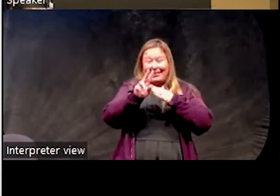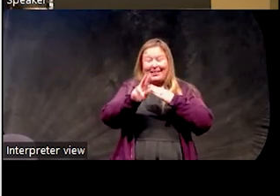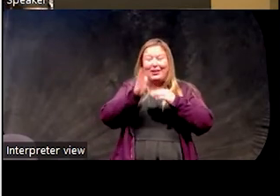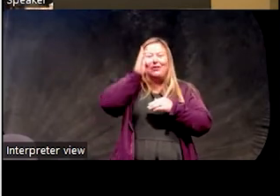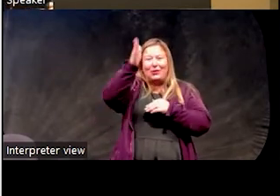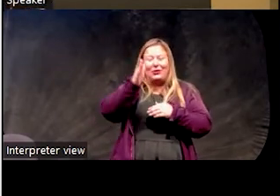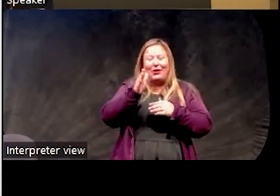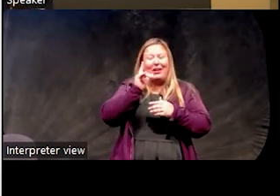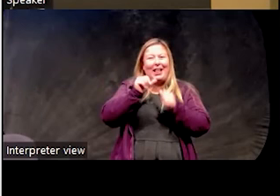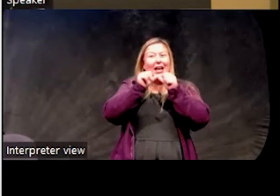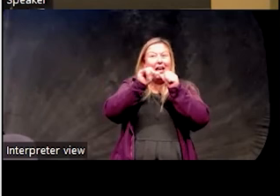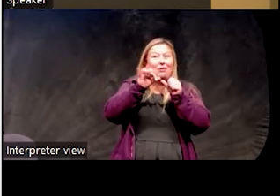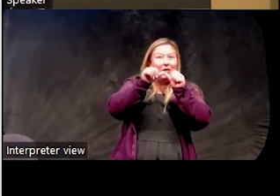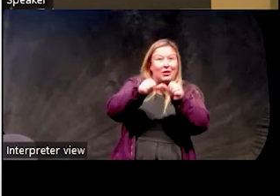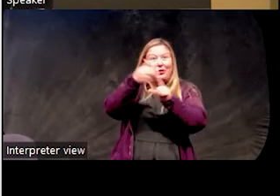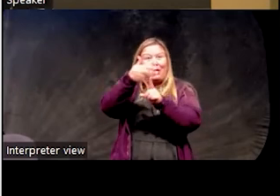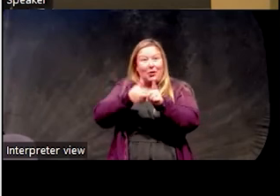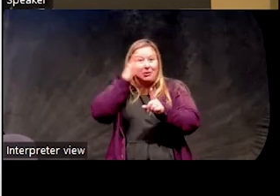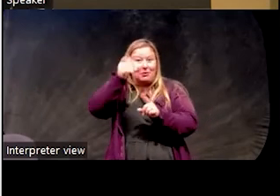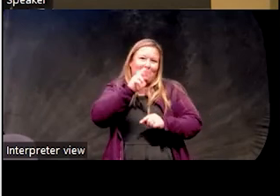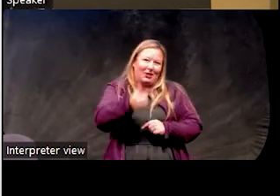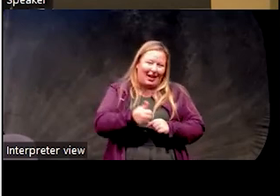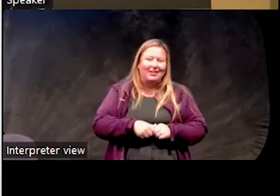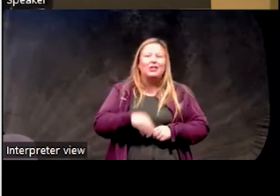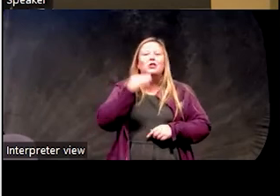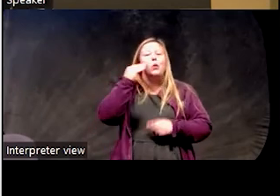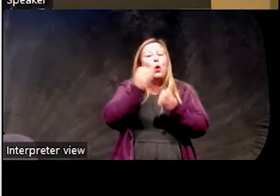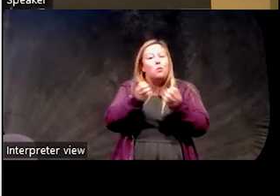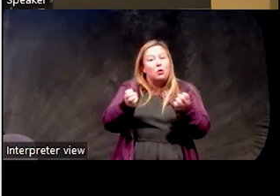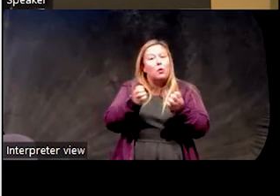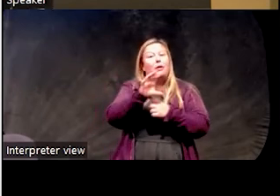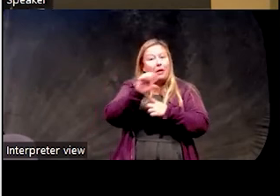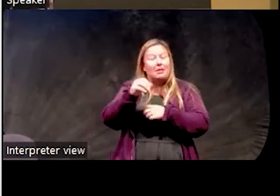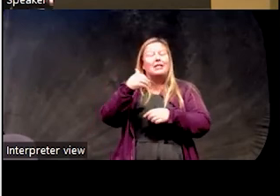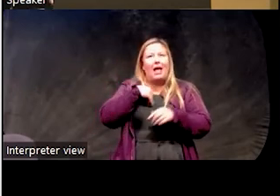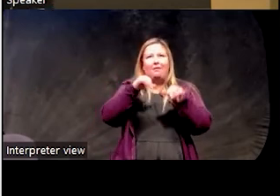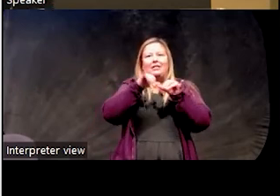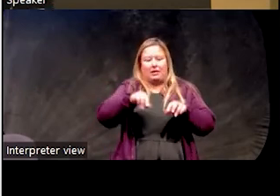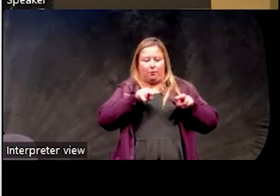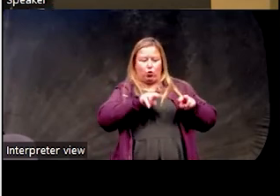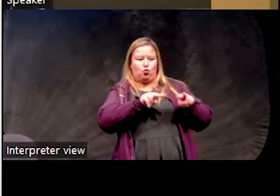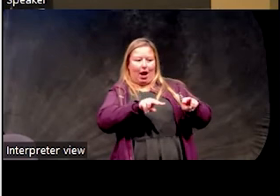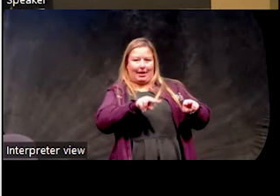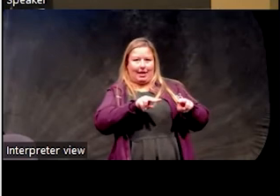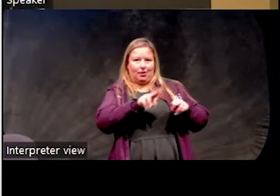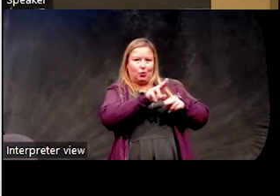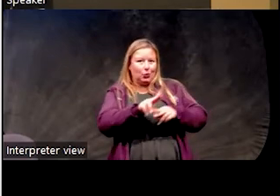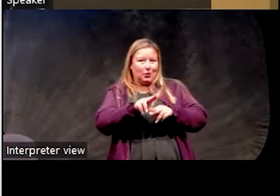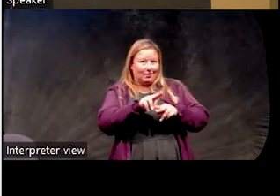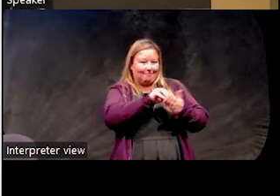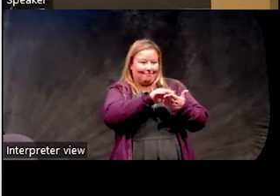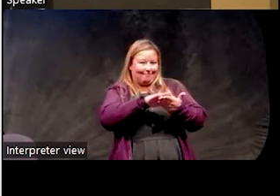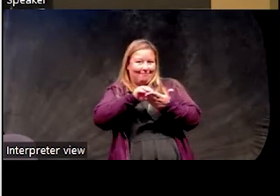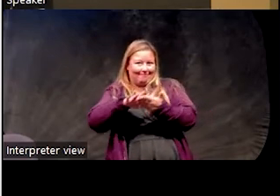using it three months later. Some home equipment companies have systems for tracking use and, um,